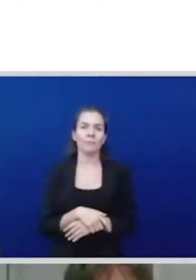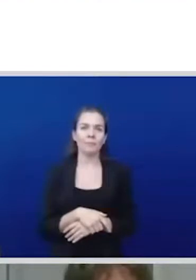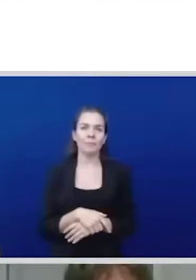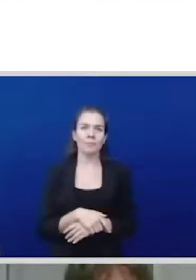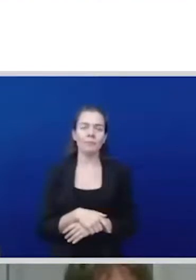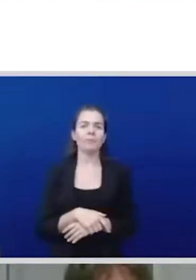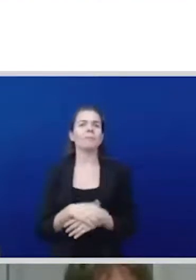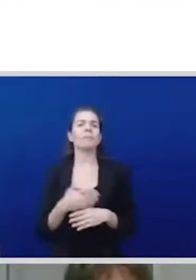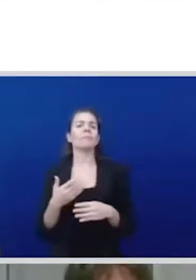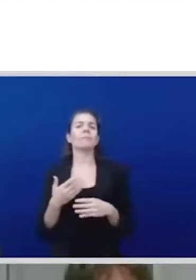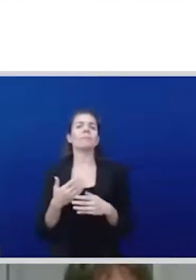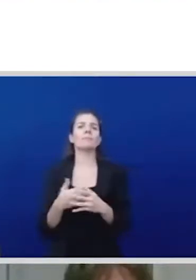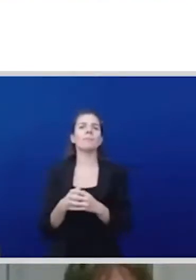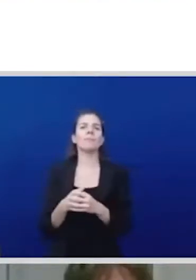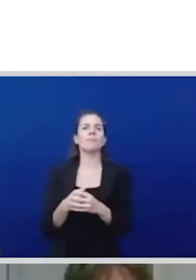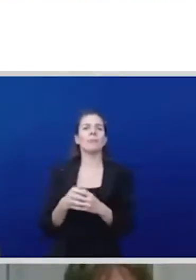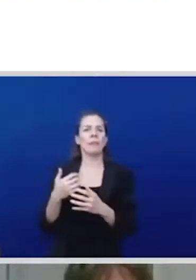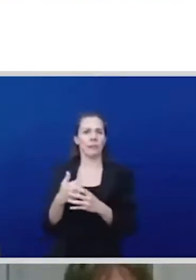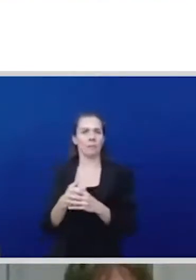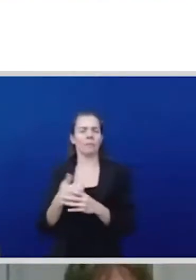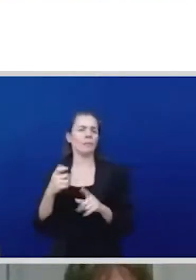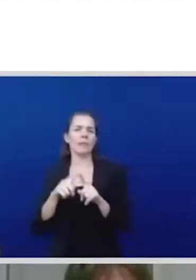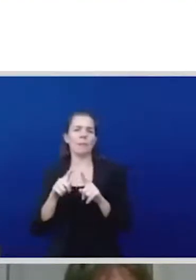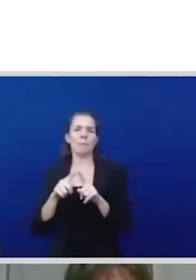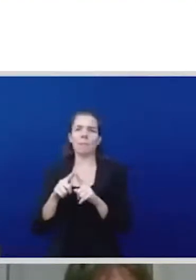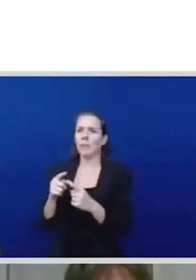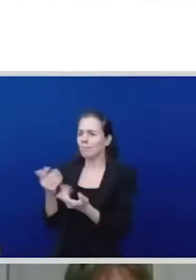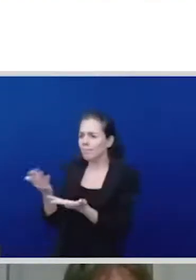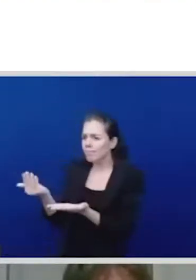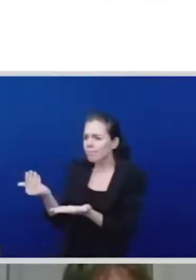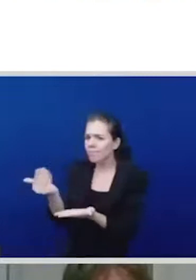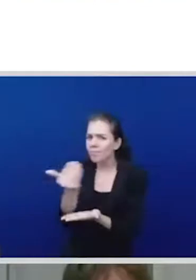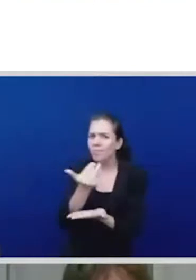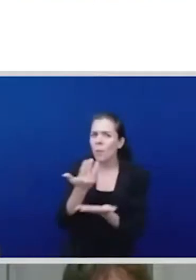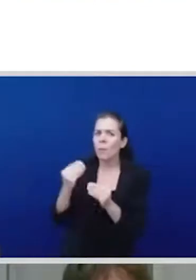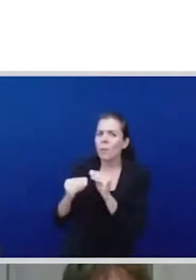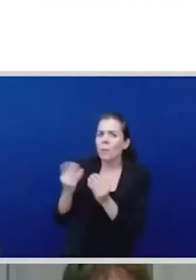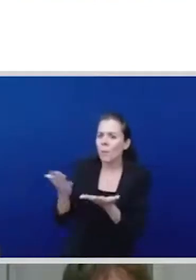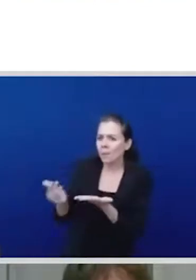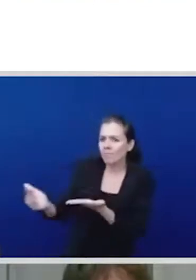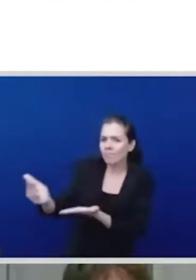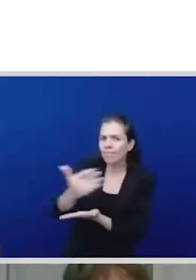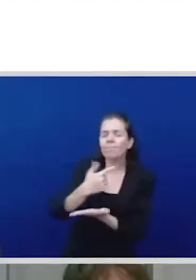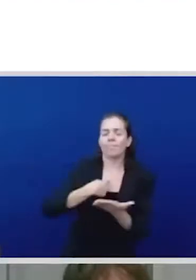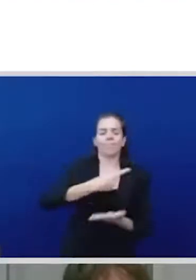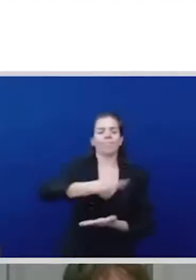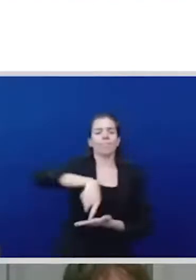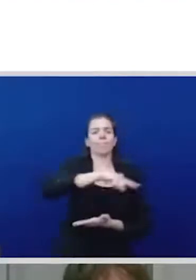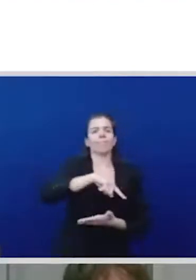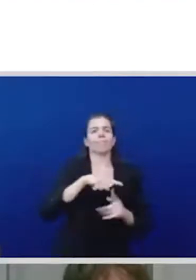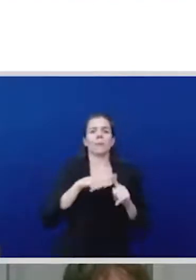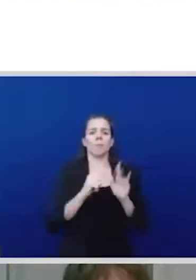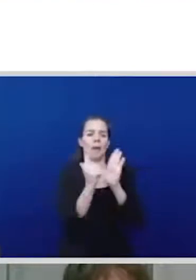can also move them towards self determination and empowering them and I say to our indigenous women many times you know